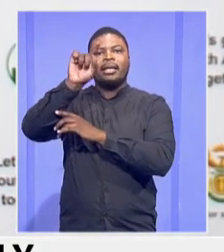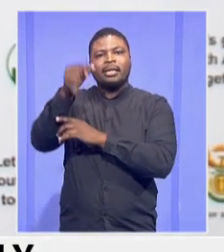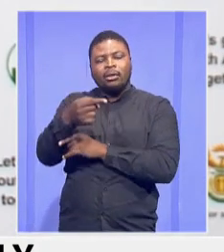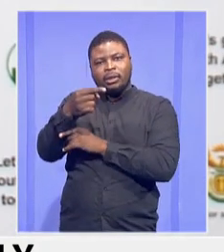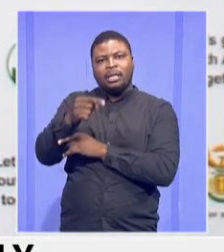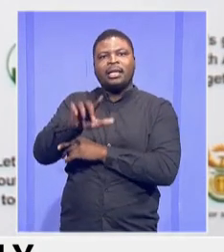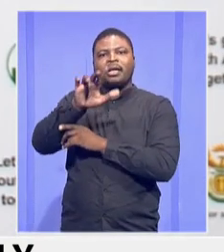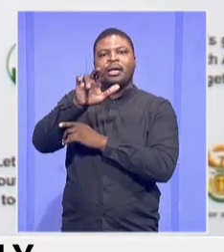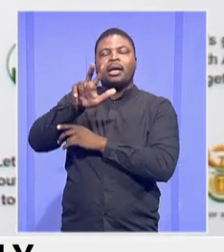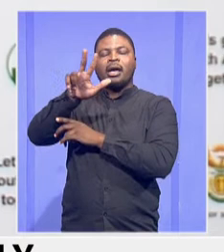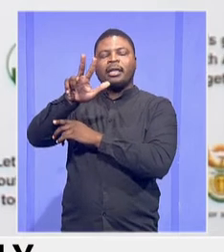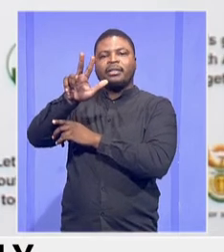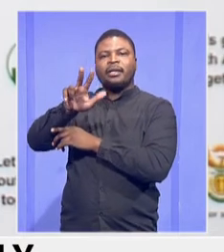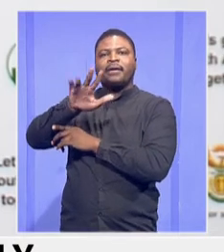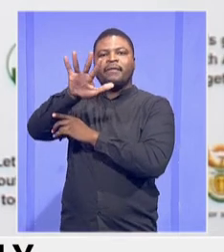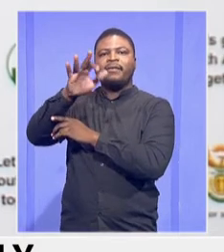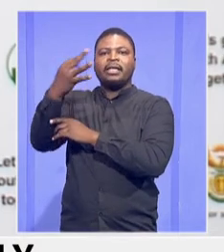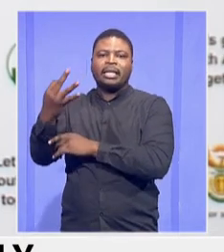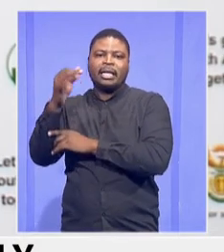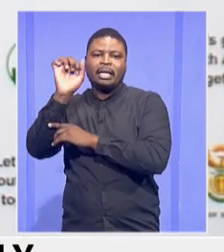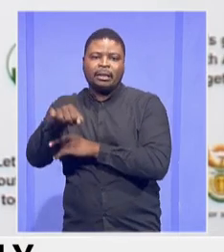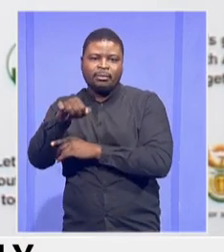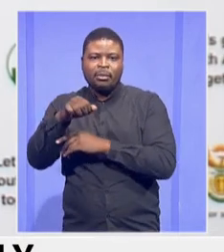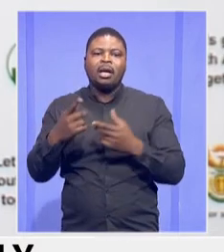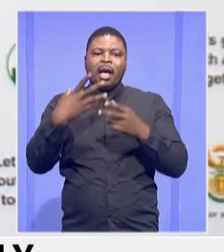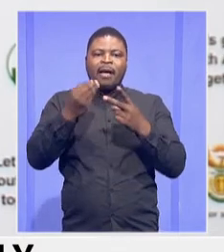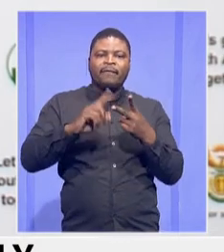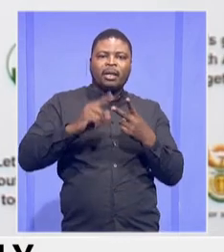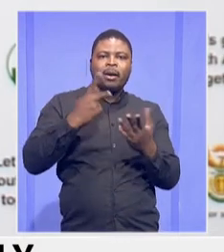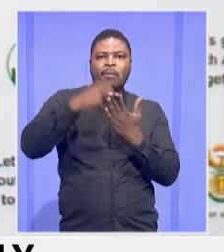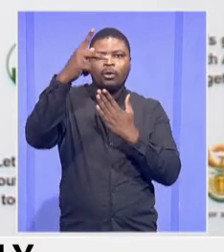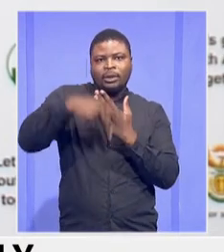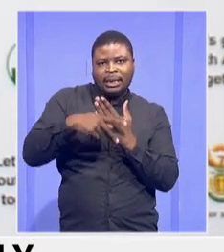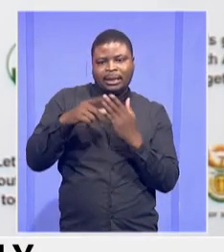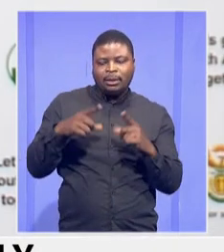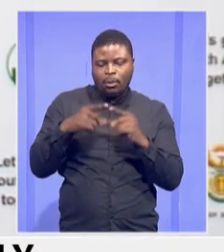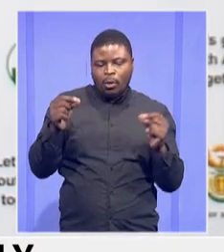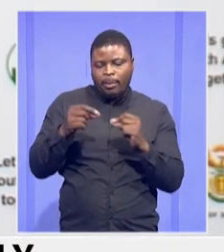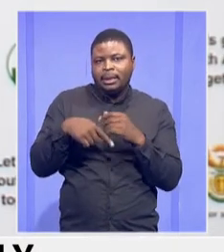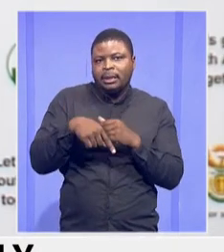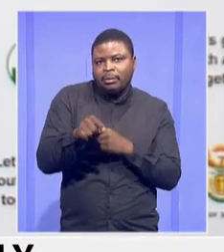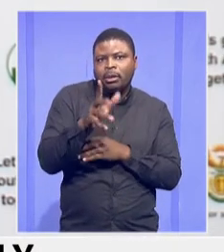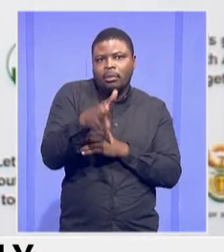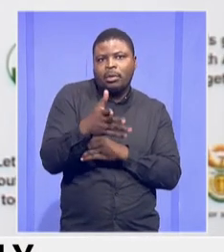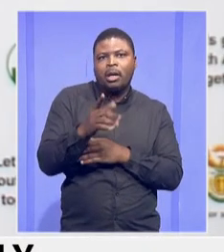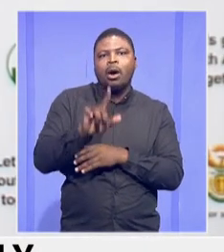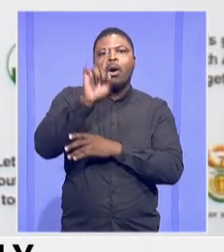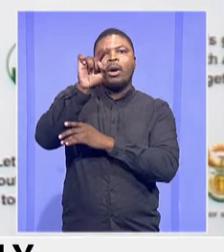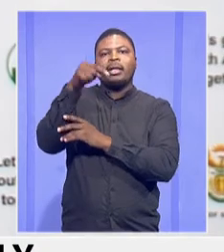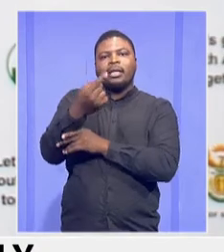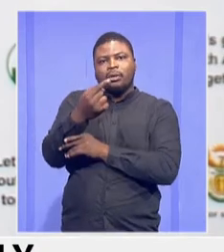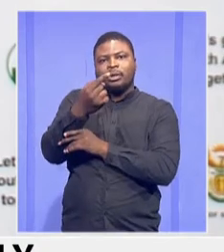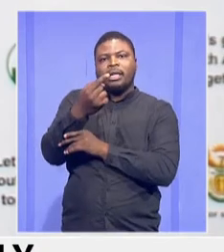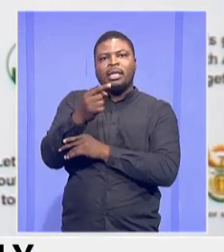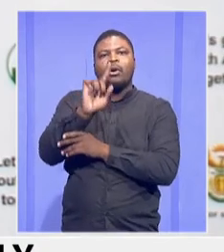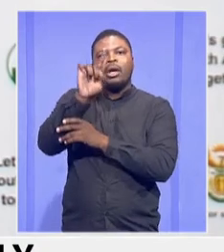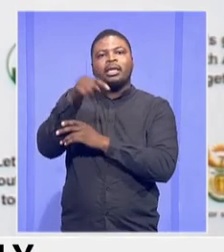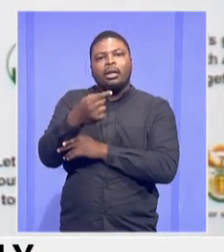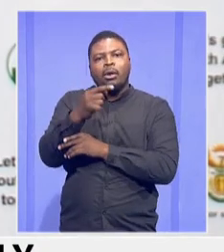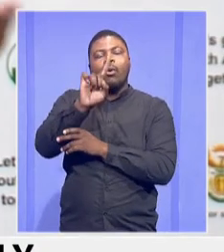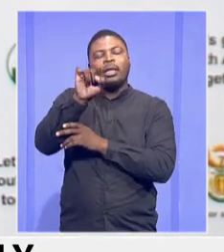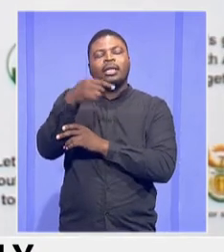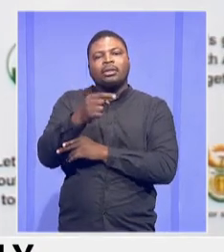And projects that have reached practical completion, it's 1,692. These are multi-year